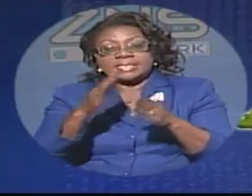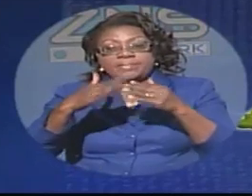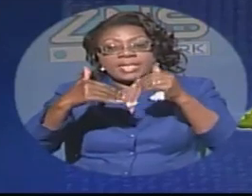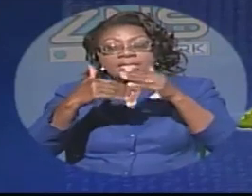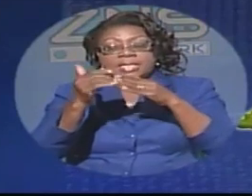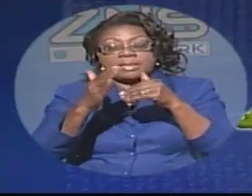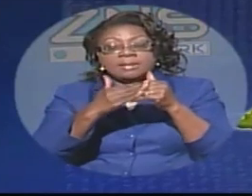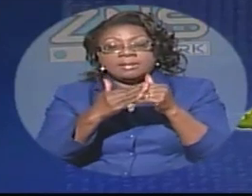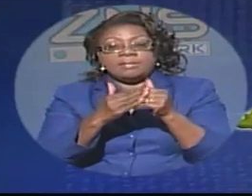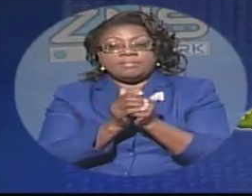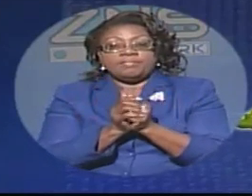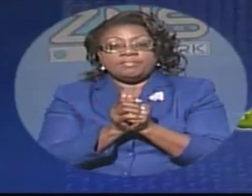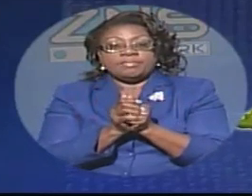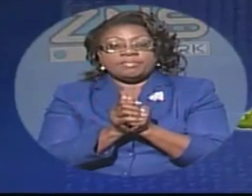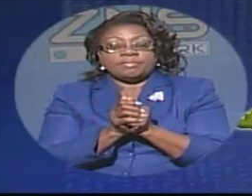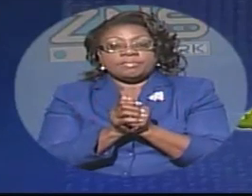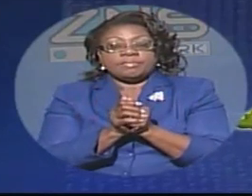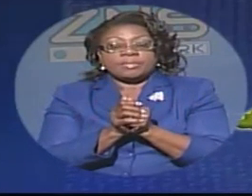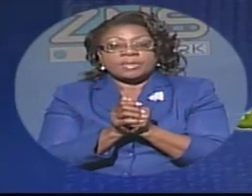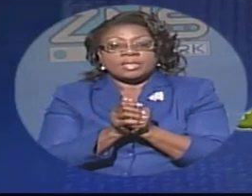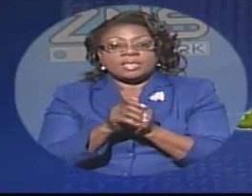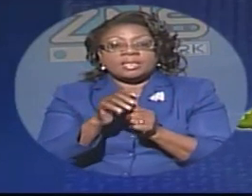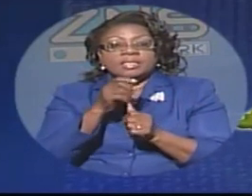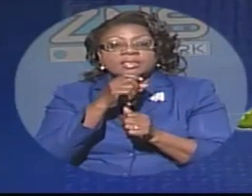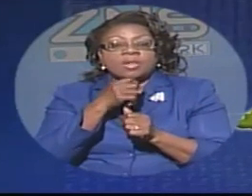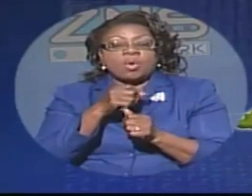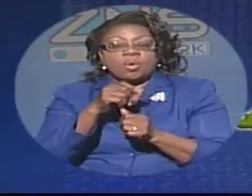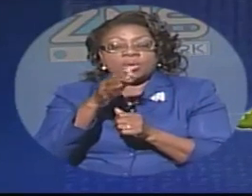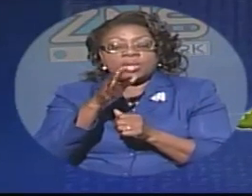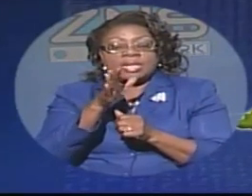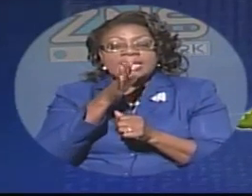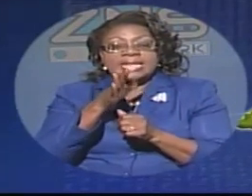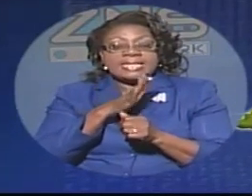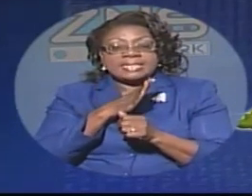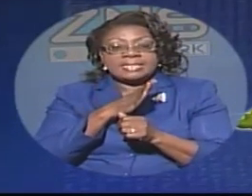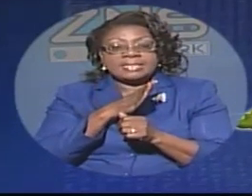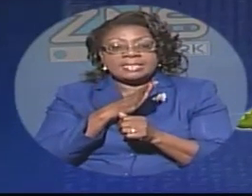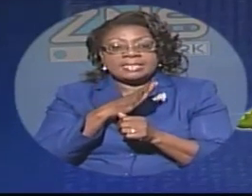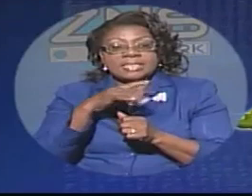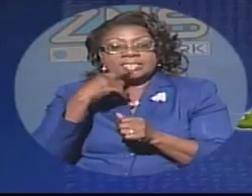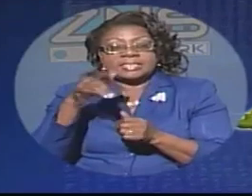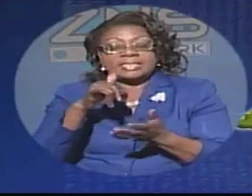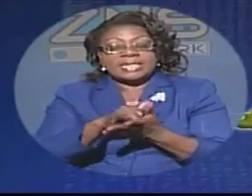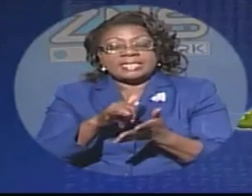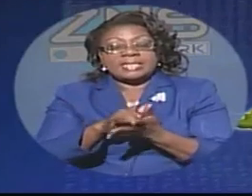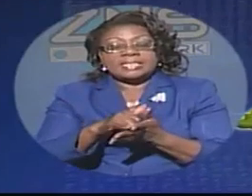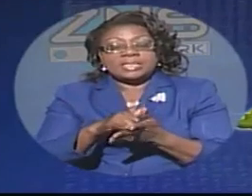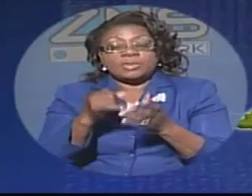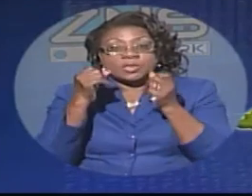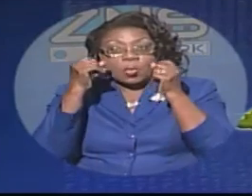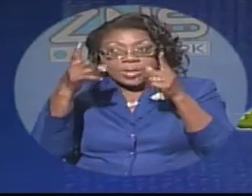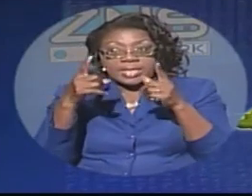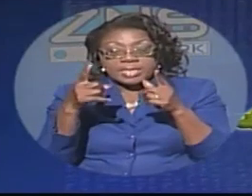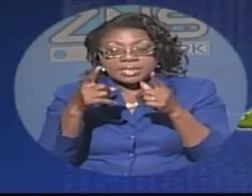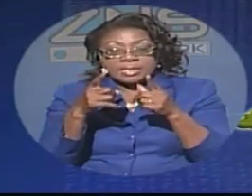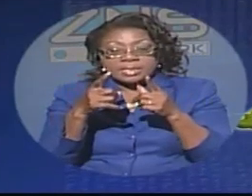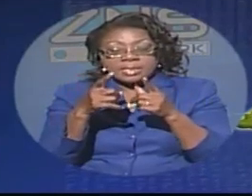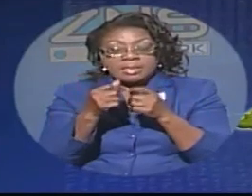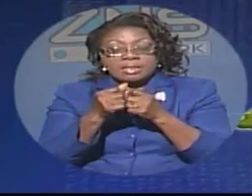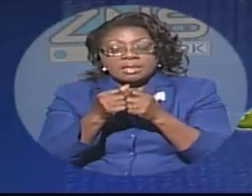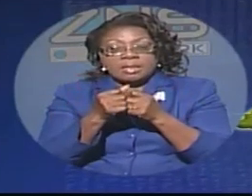most troubling story a lady by the name of almeida mints she said to me that she was awake at this time and